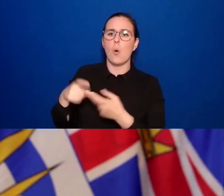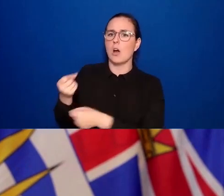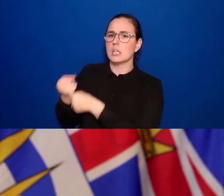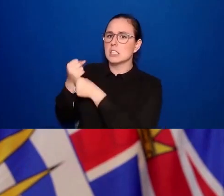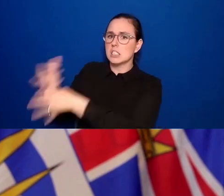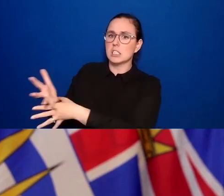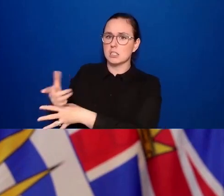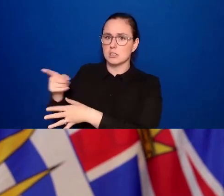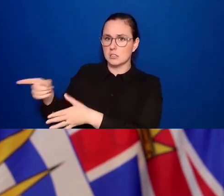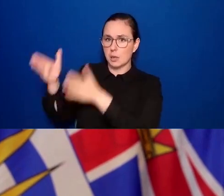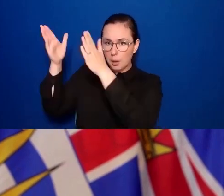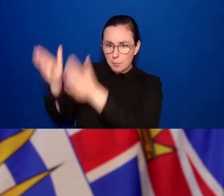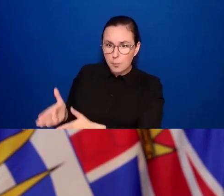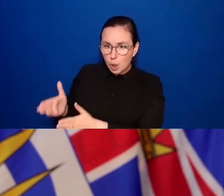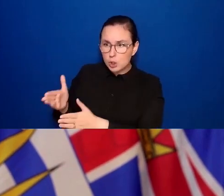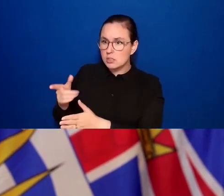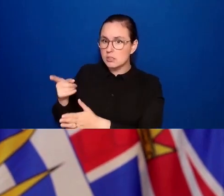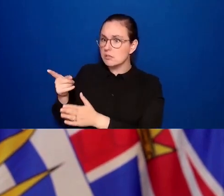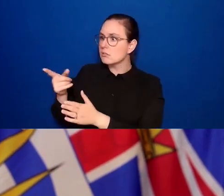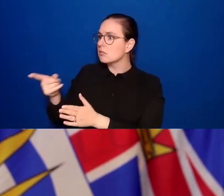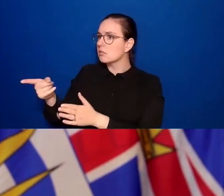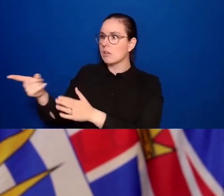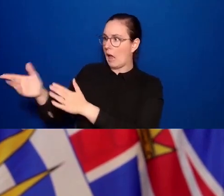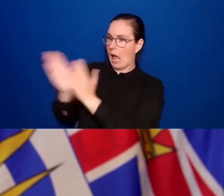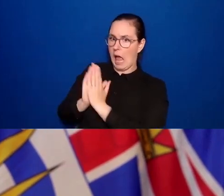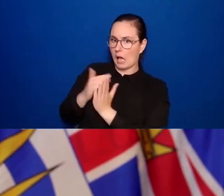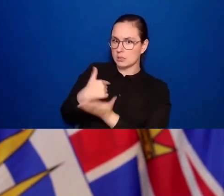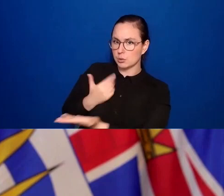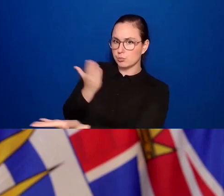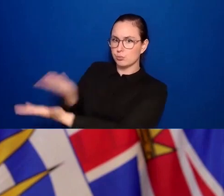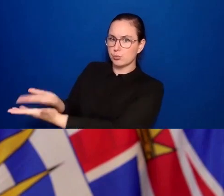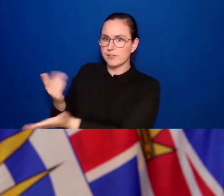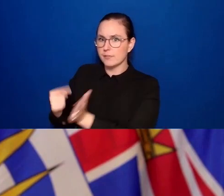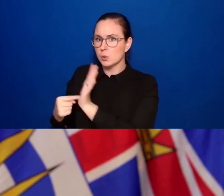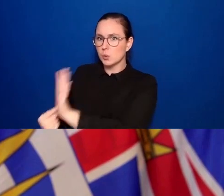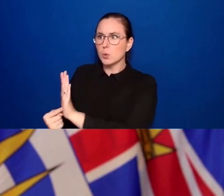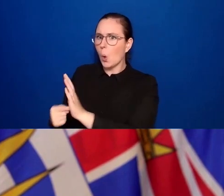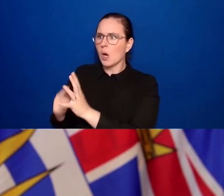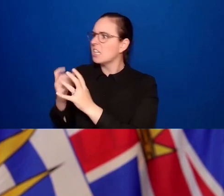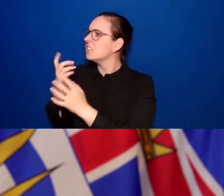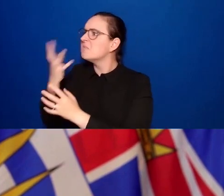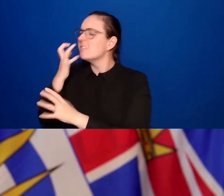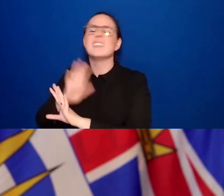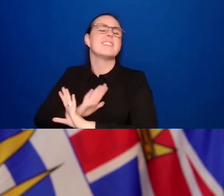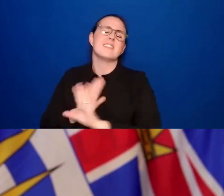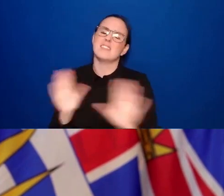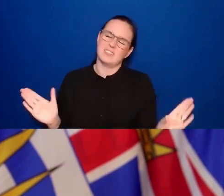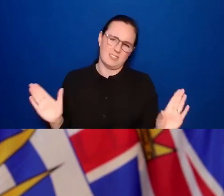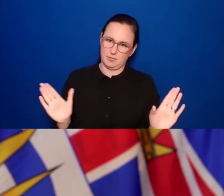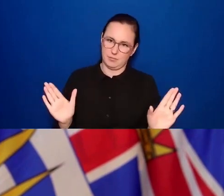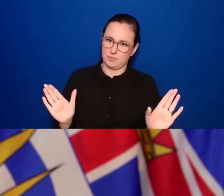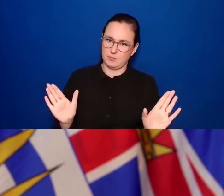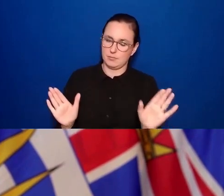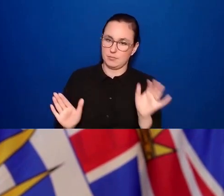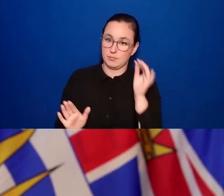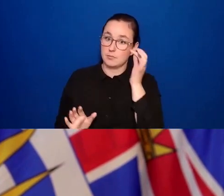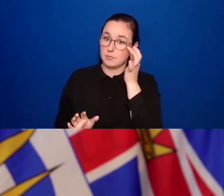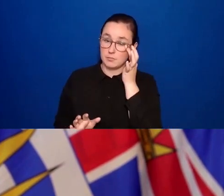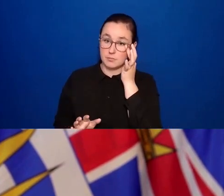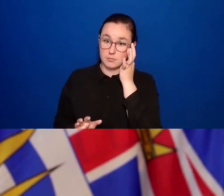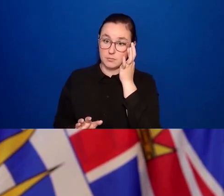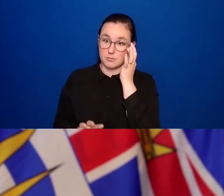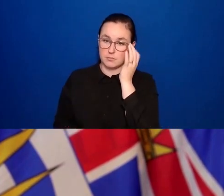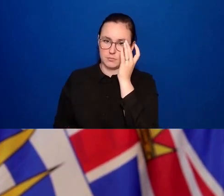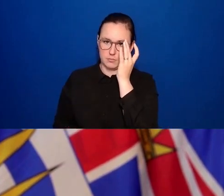you know, but let's support our people who are working hard in the hospitality industry. Let's support people who are trying to keep